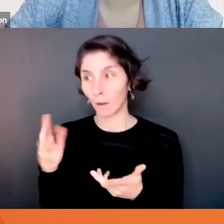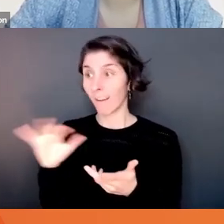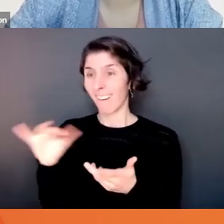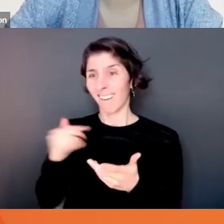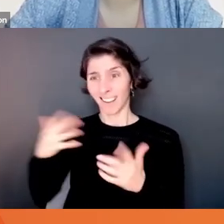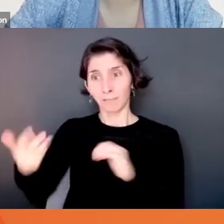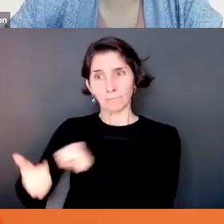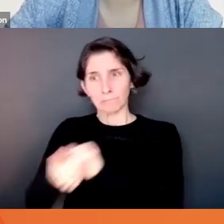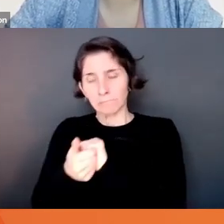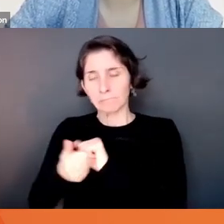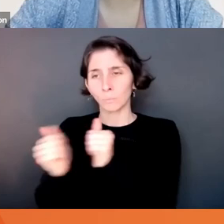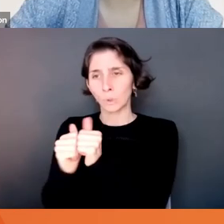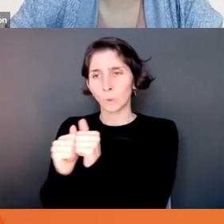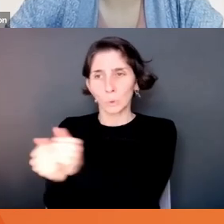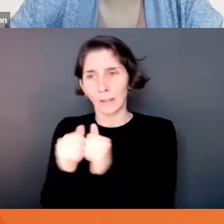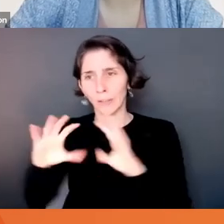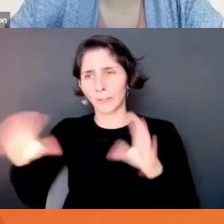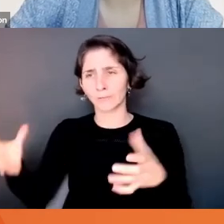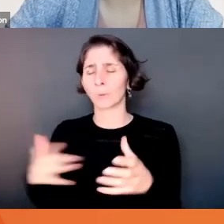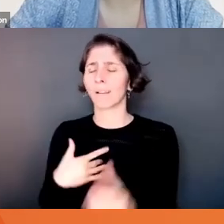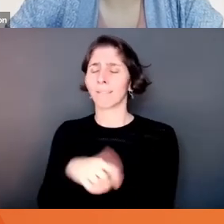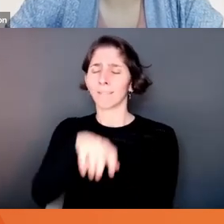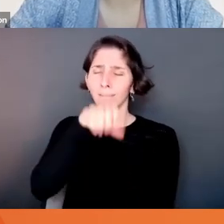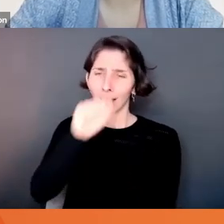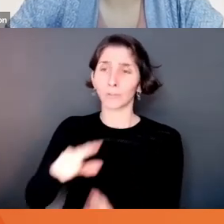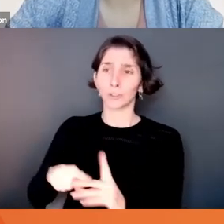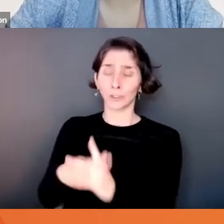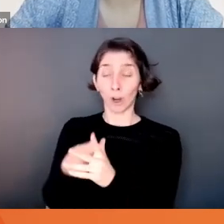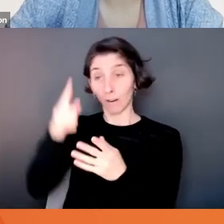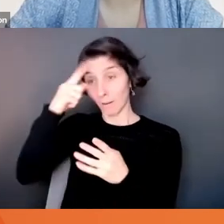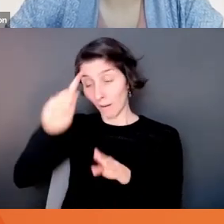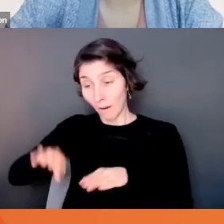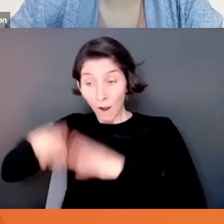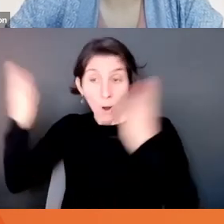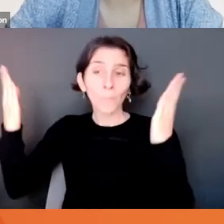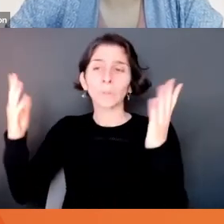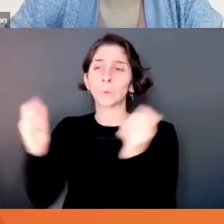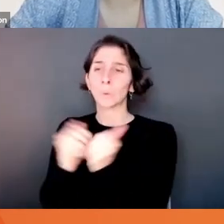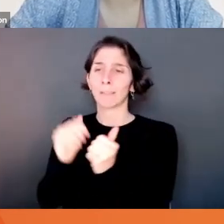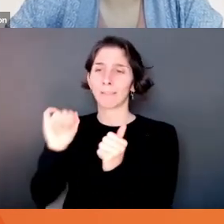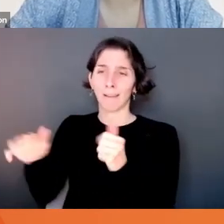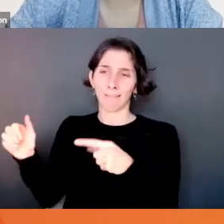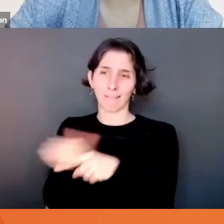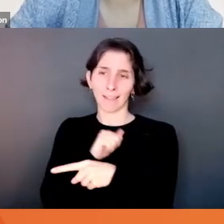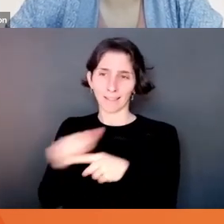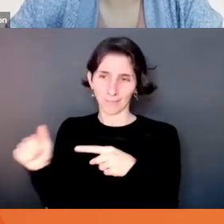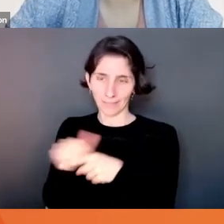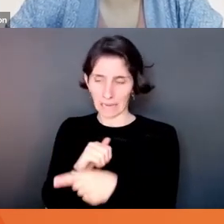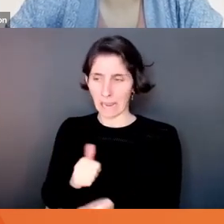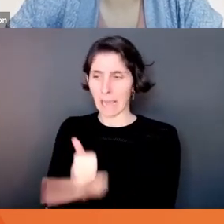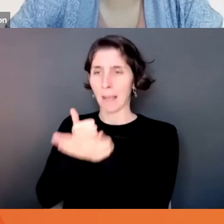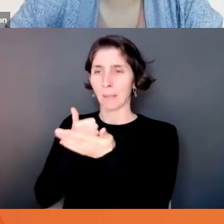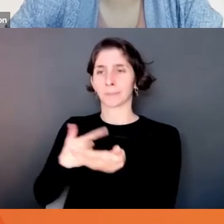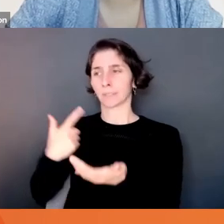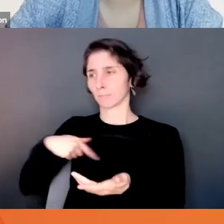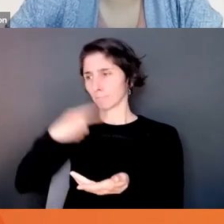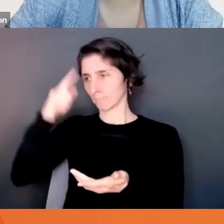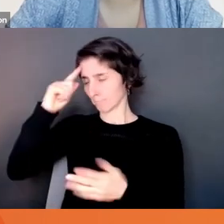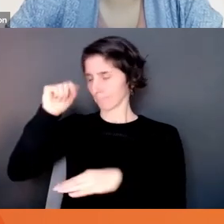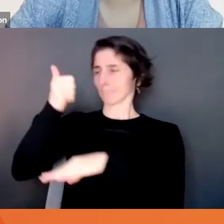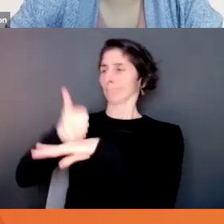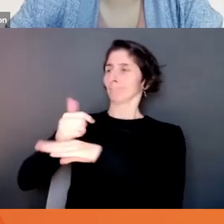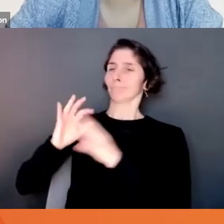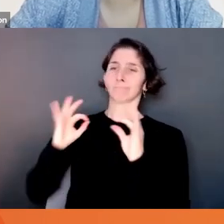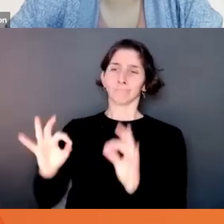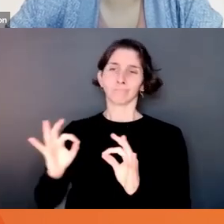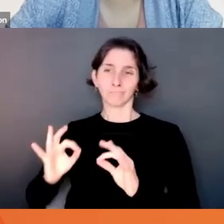And so I love actually starting sessions with that tool, particularly because it does so many things to get you in the right mindset. And you get really cool ideas from it.